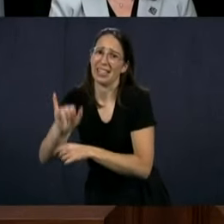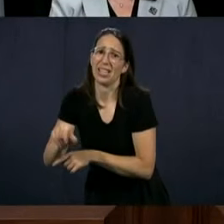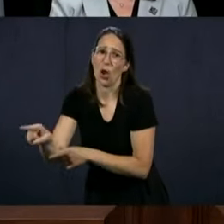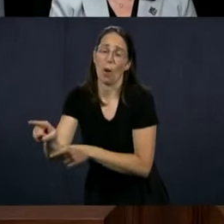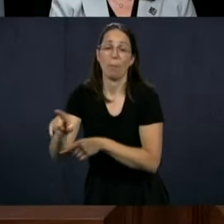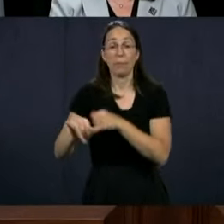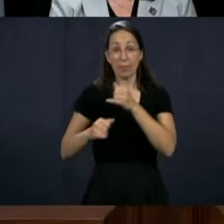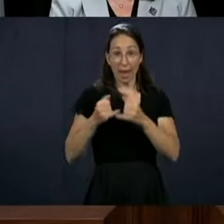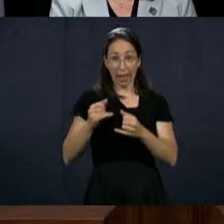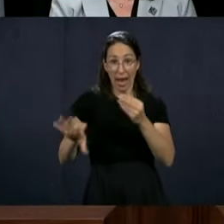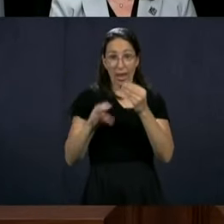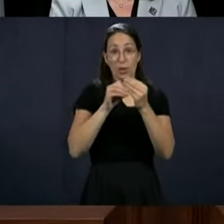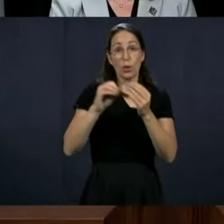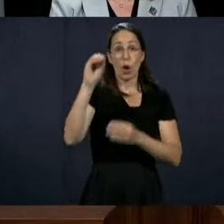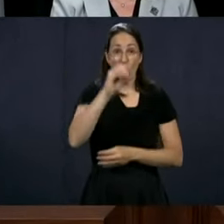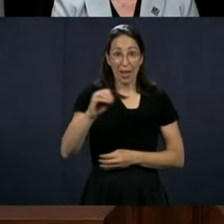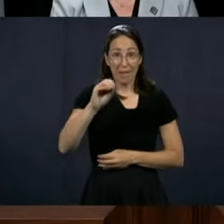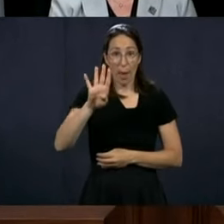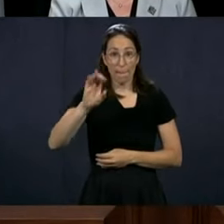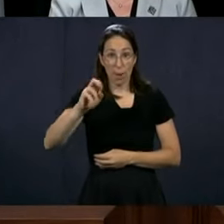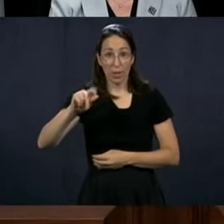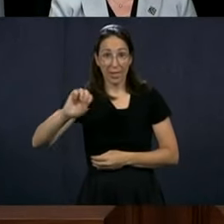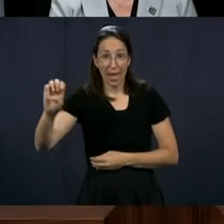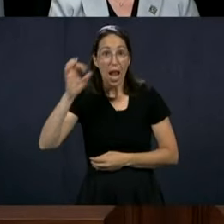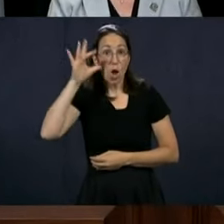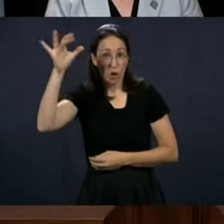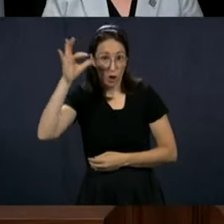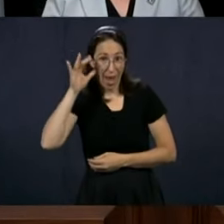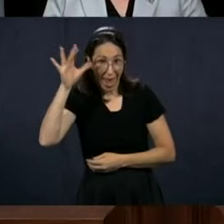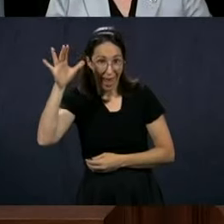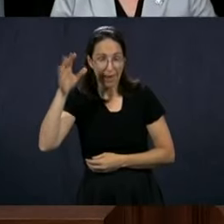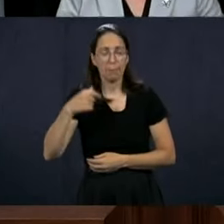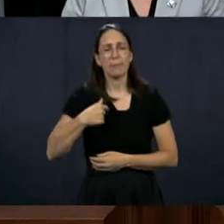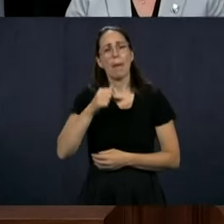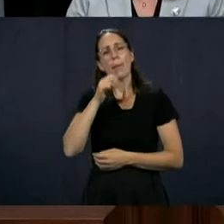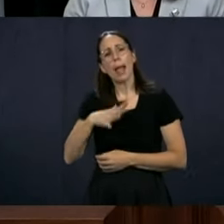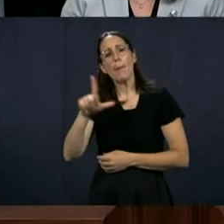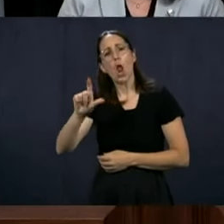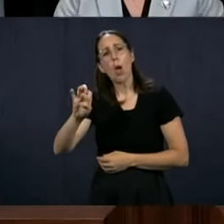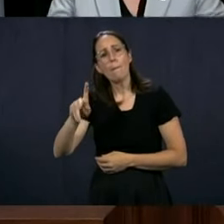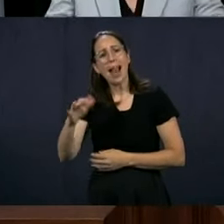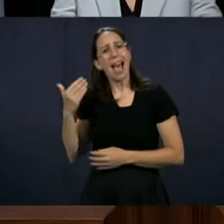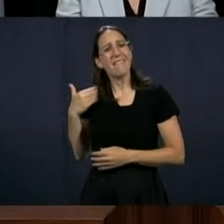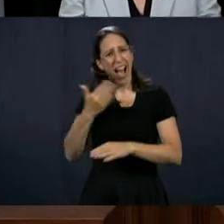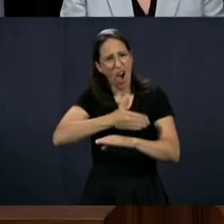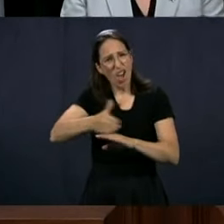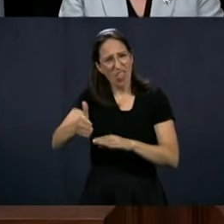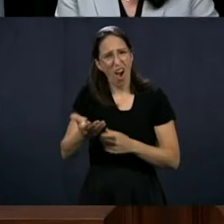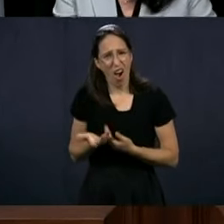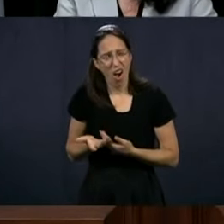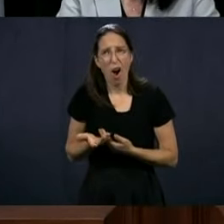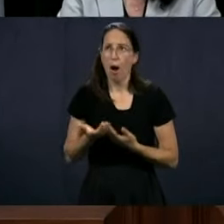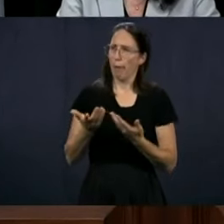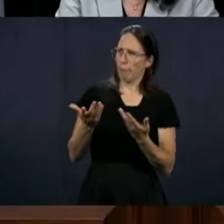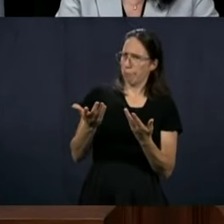Last question in French. Madame Lebel, there was already a delay before.